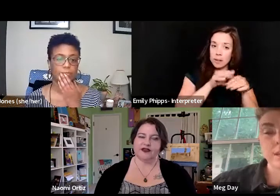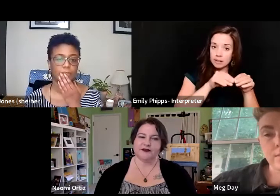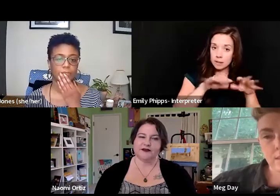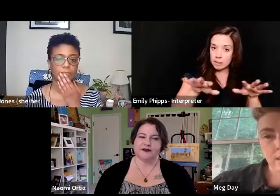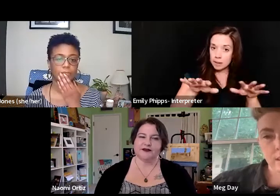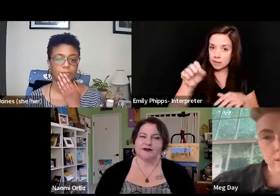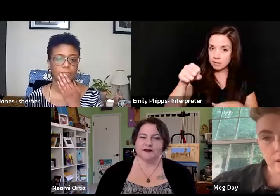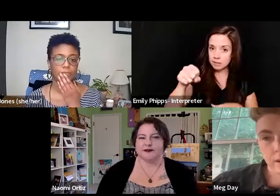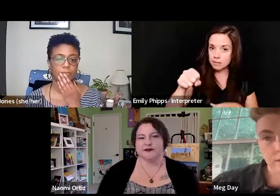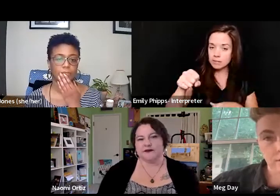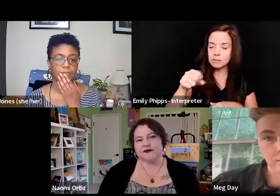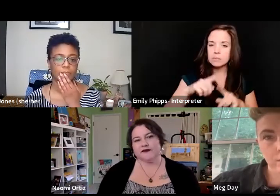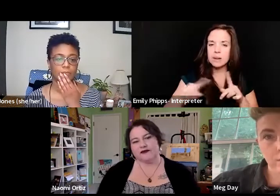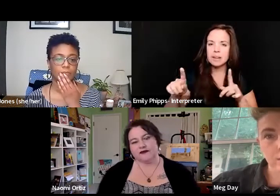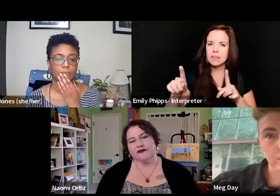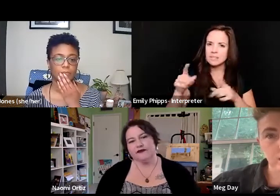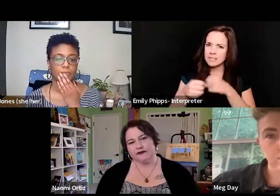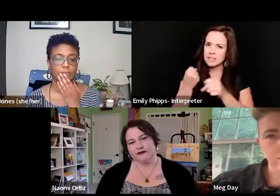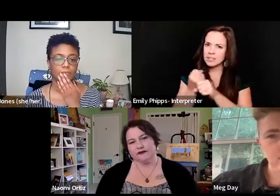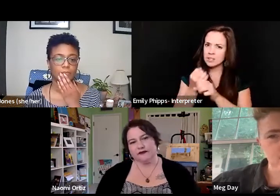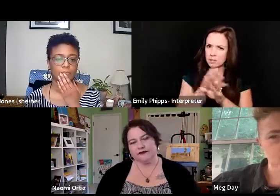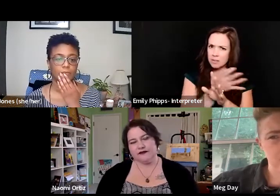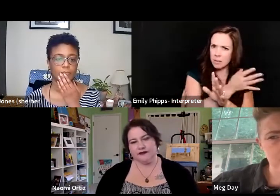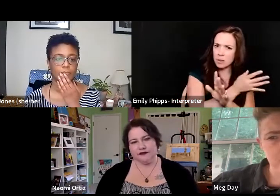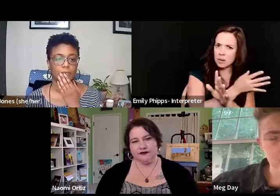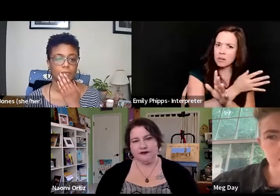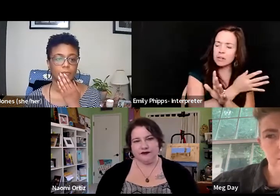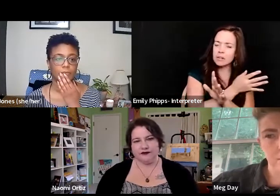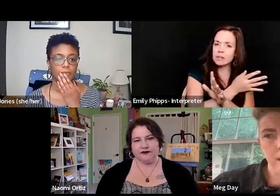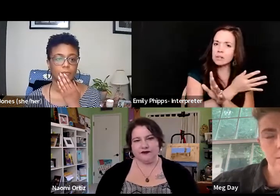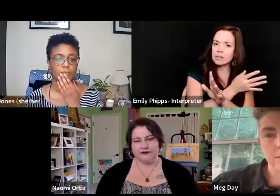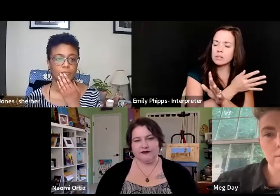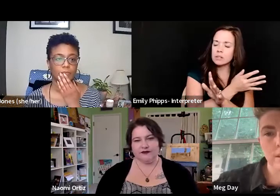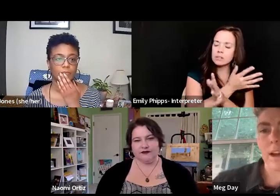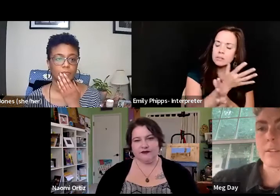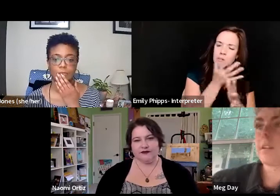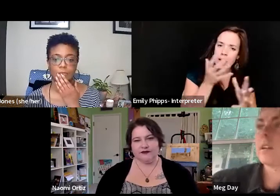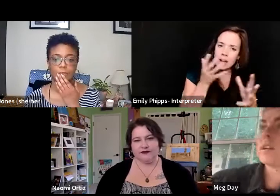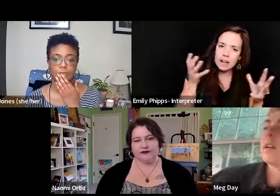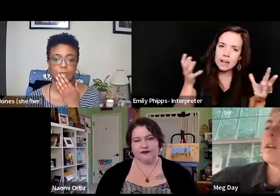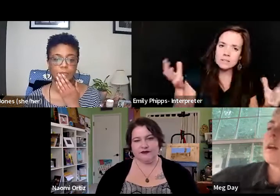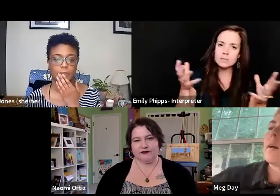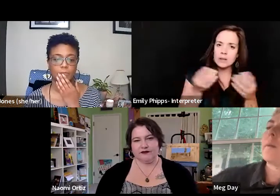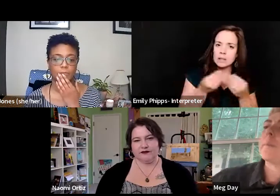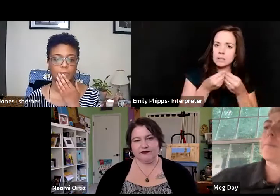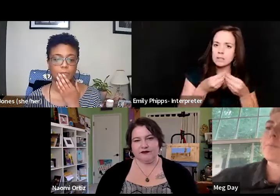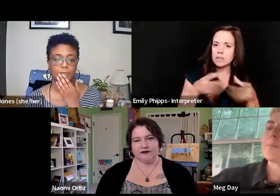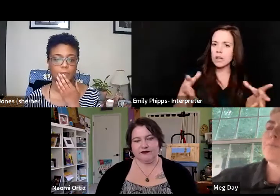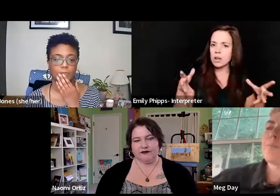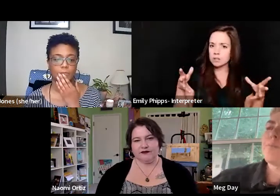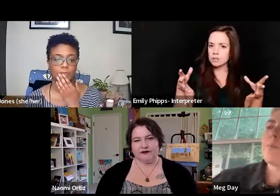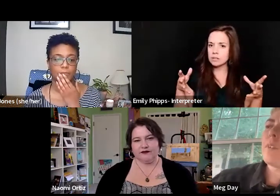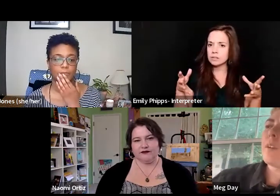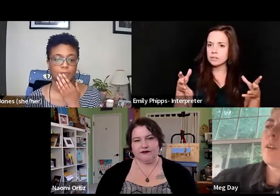um, but even in the years prior, the few years prior, just like massive amounts of loss. Um,